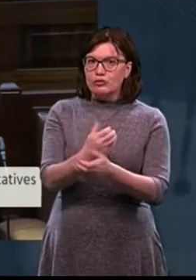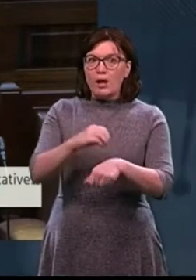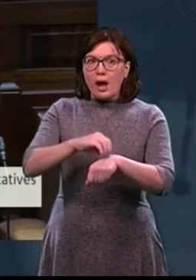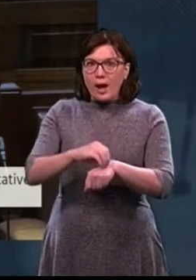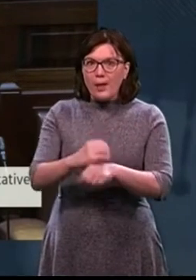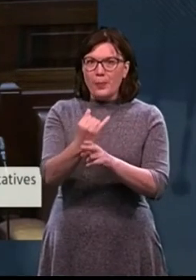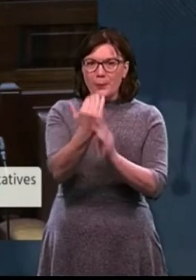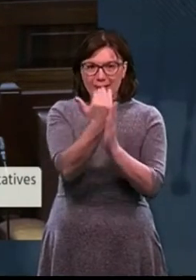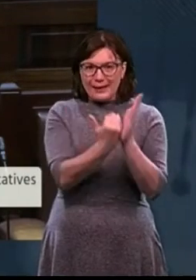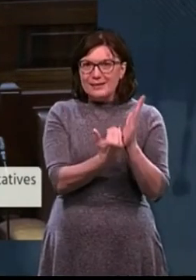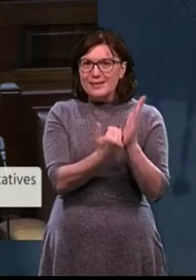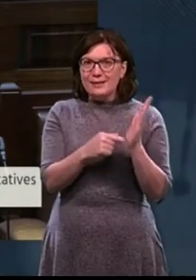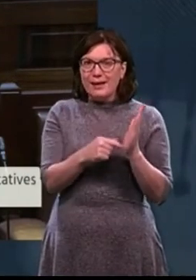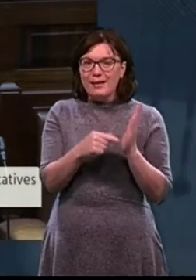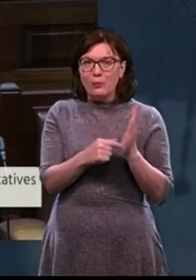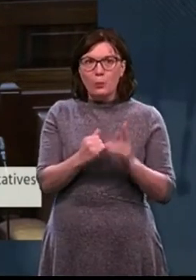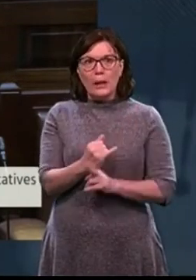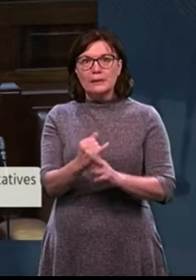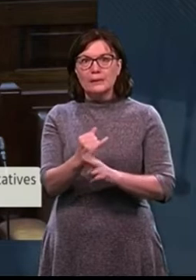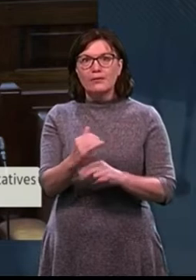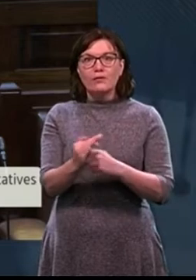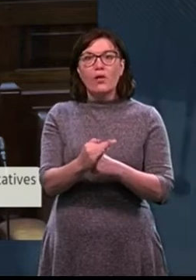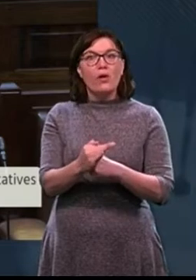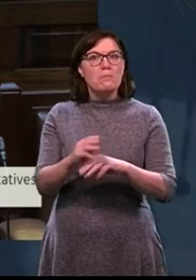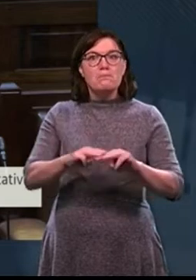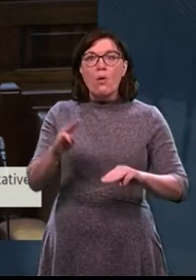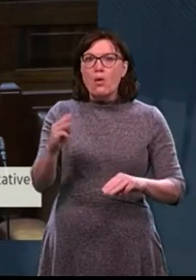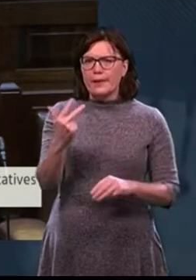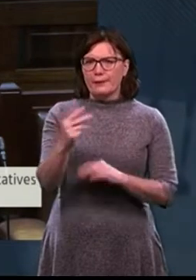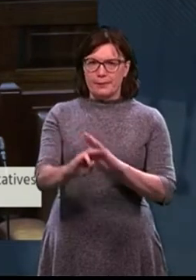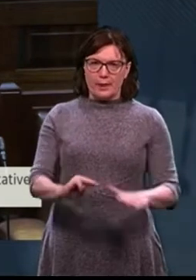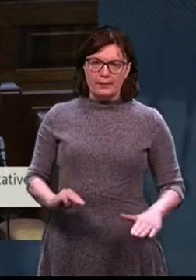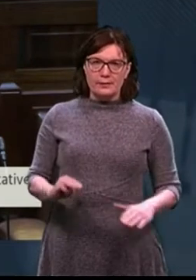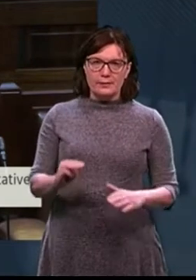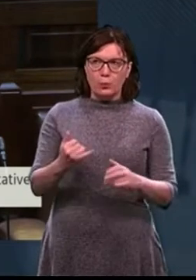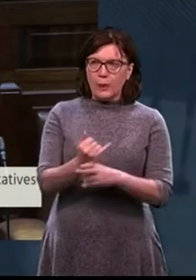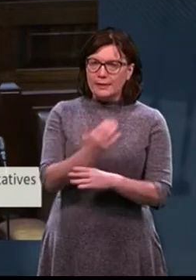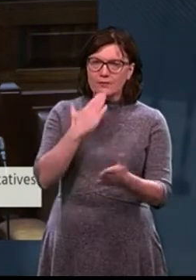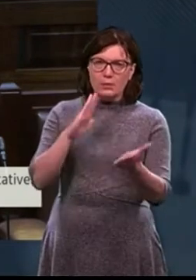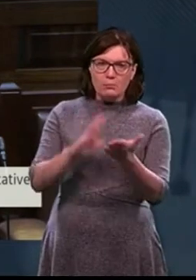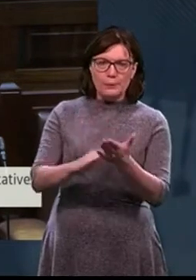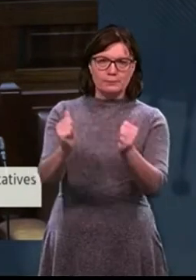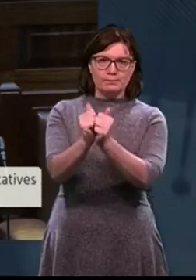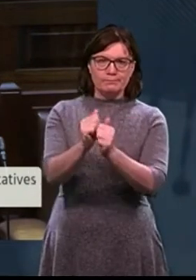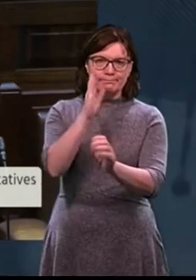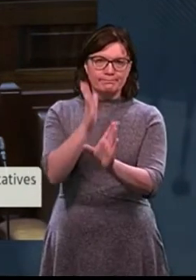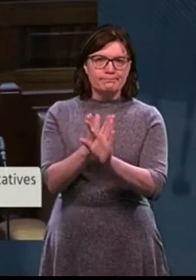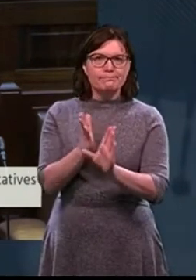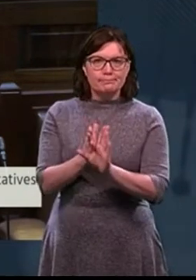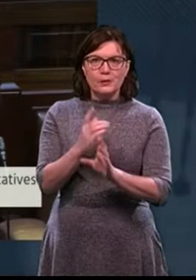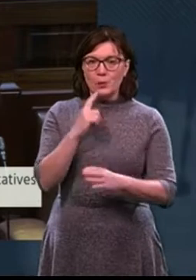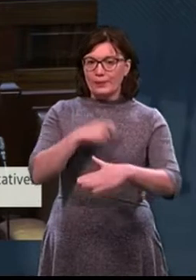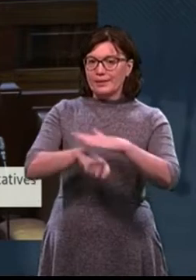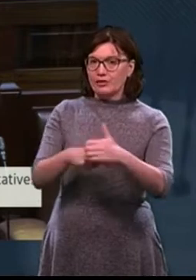lists currently, most of whom have been waiting for more than three months for an appointment. So Taoiseach, my questions